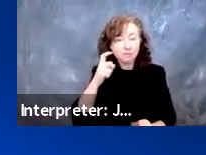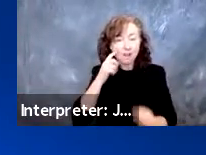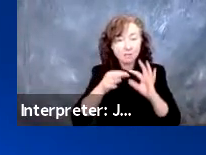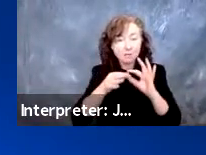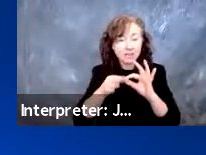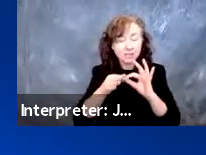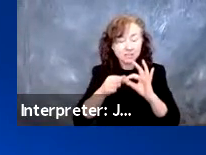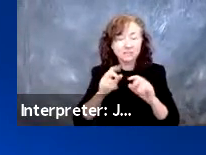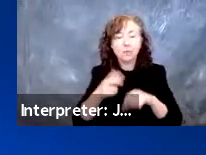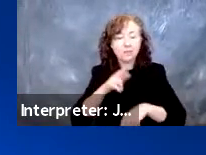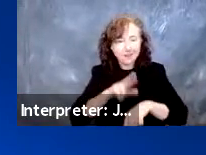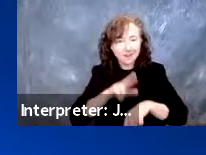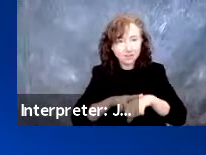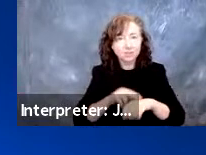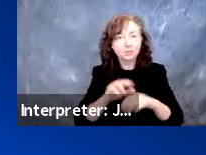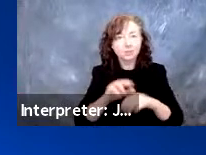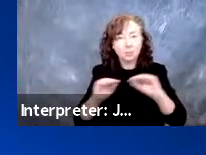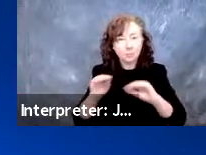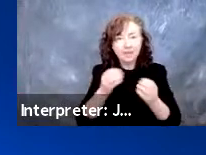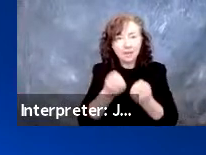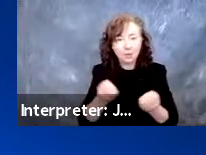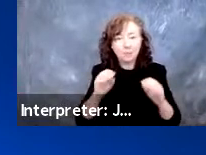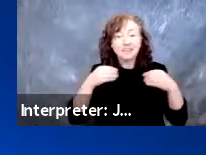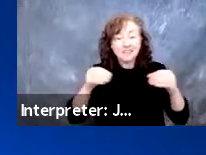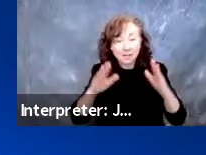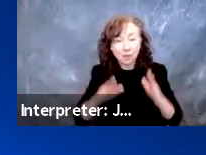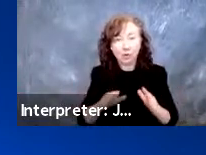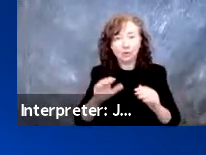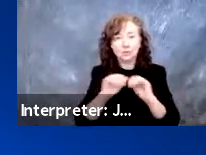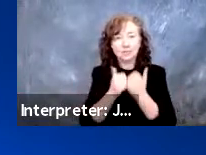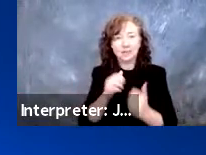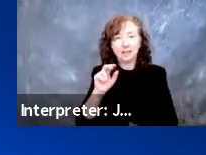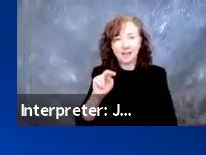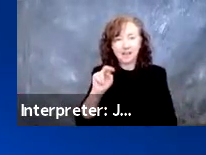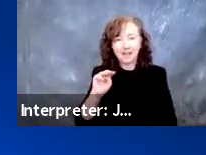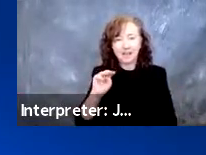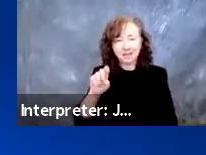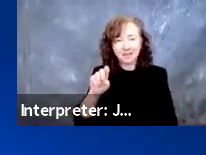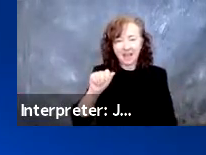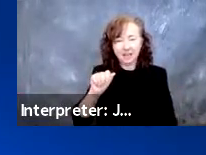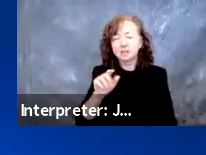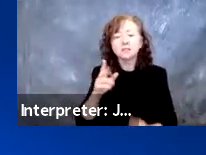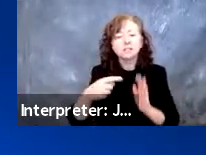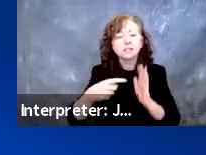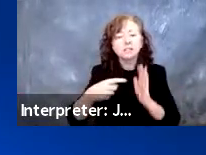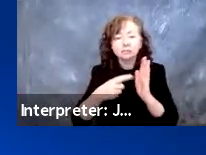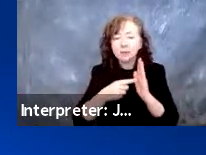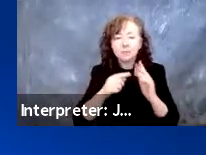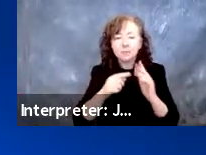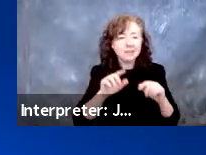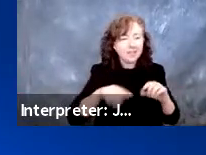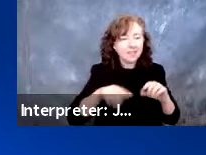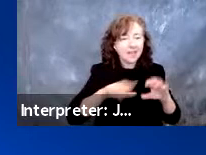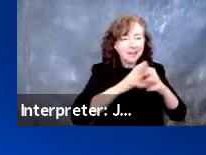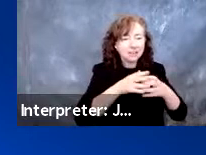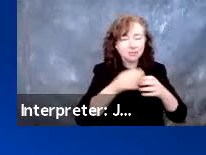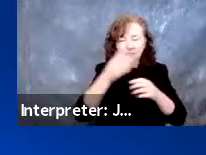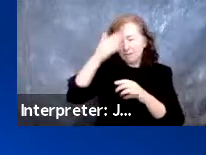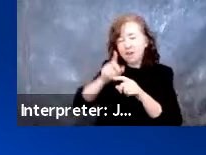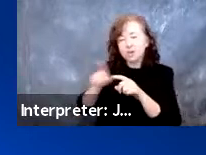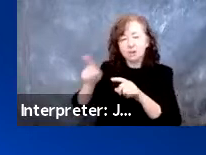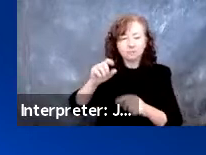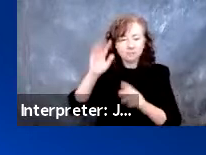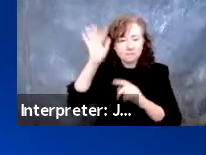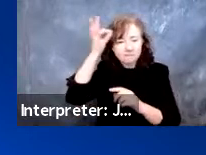Mobility Equipment Dealers Association. Amy has represented the automotive mobility industry before the federal government and various state governments since